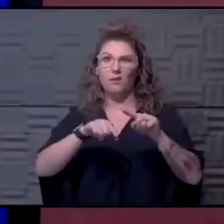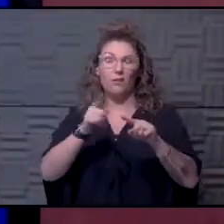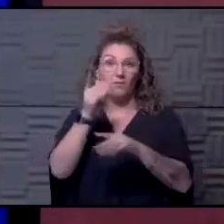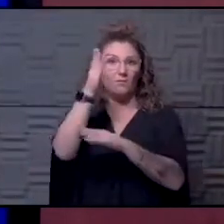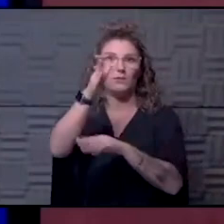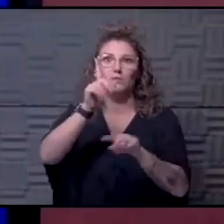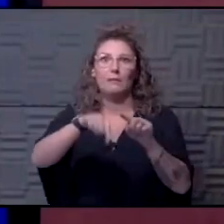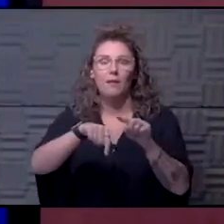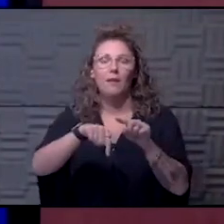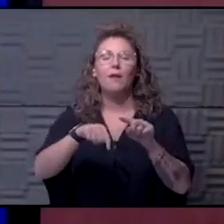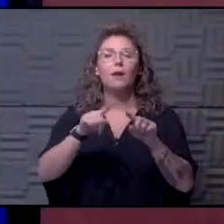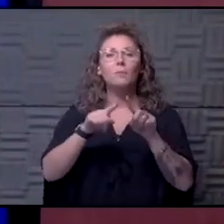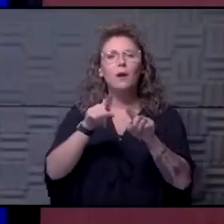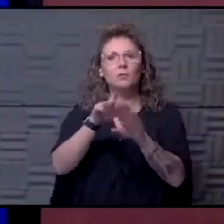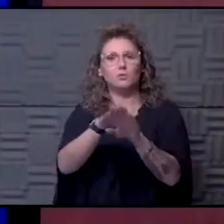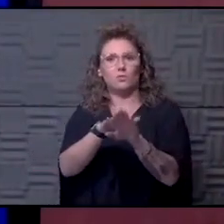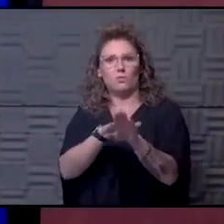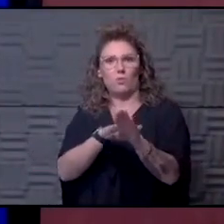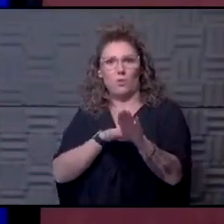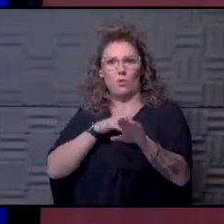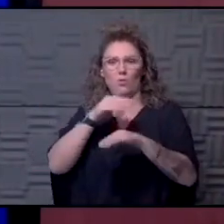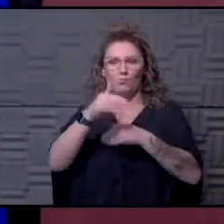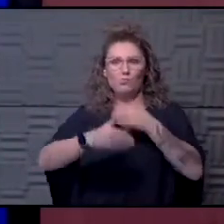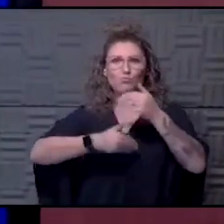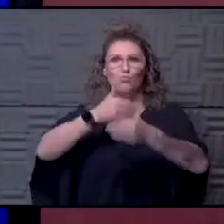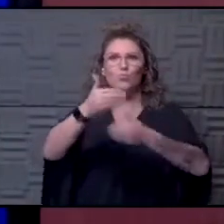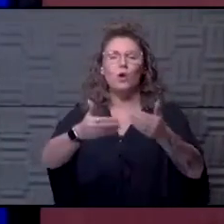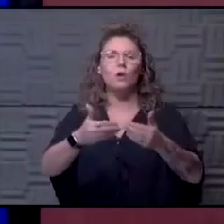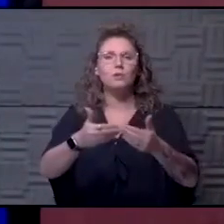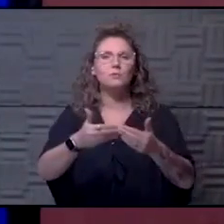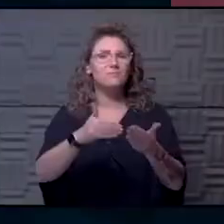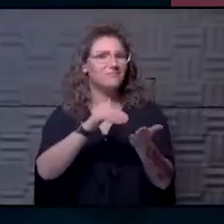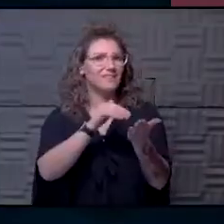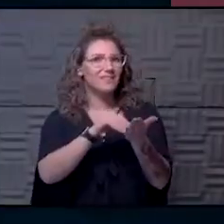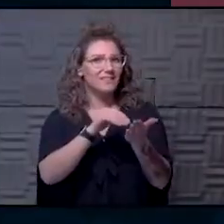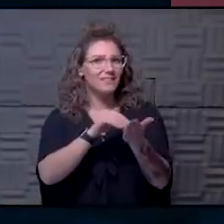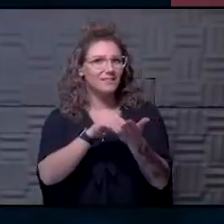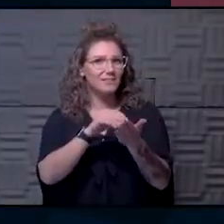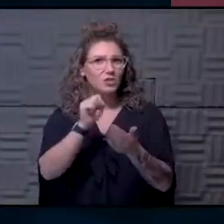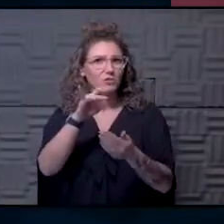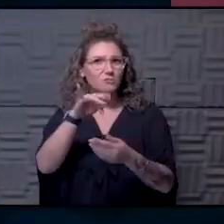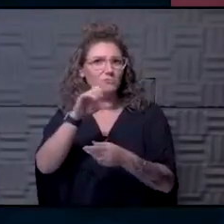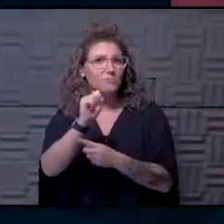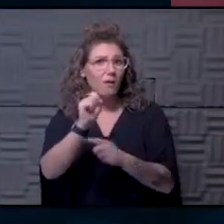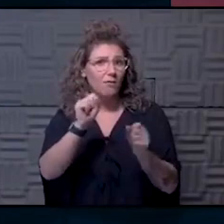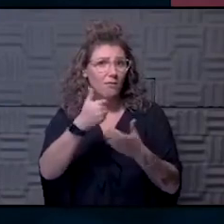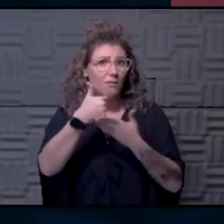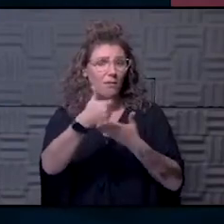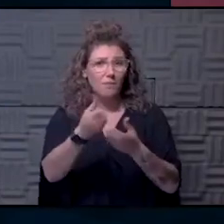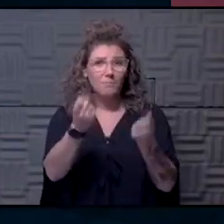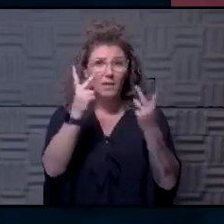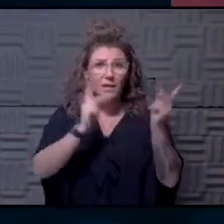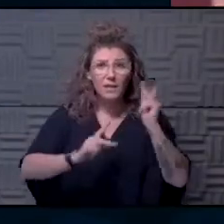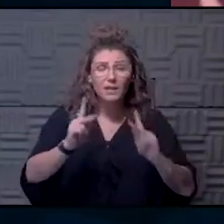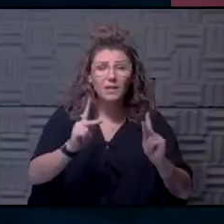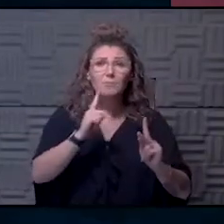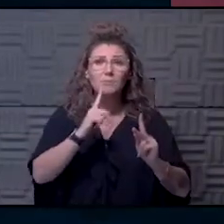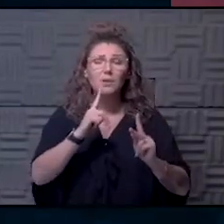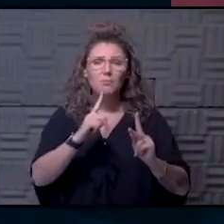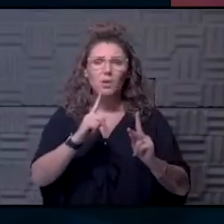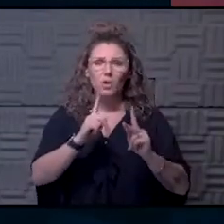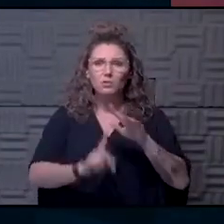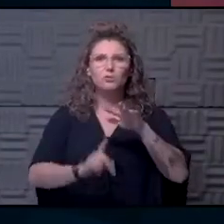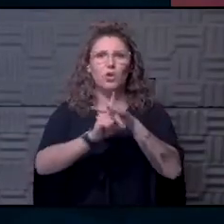But it can be slow, a bit of a slow process. Dr. Spikes, help us with this question a little bit. Are there a lot of people who present with low